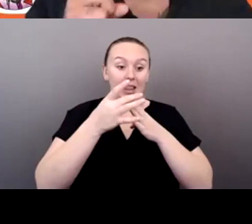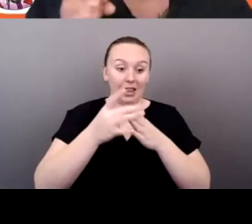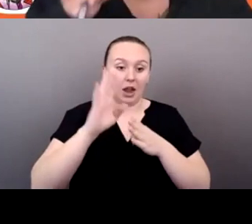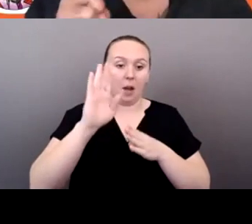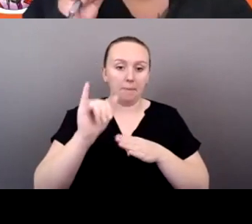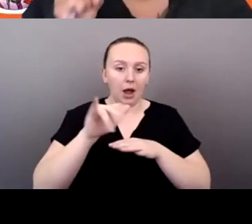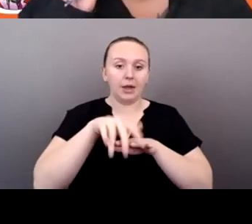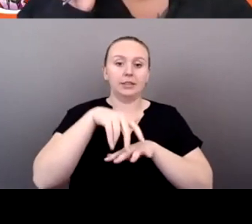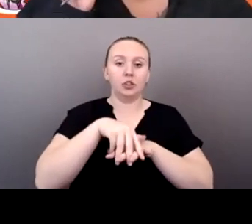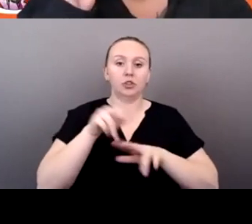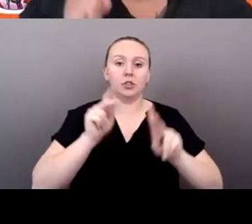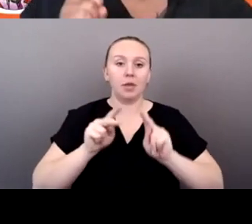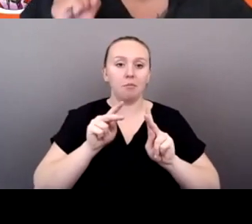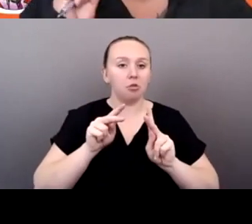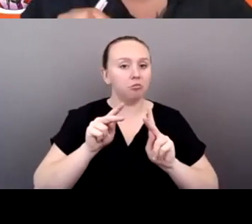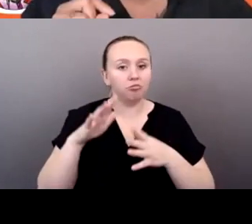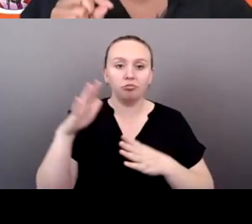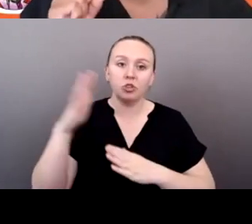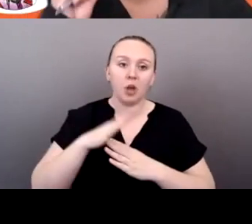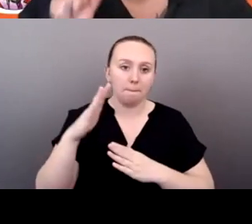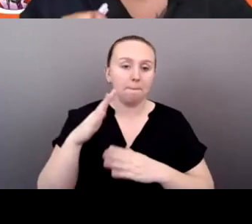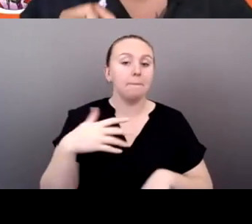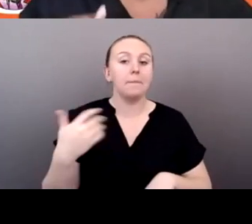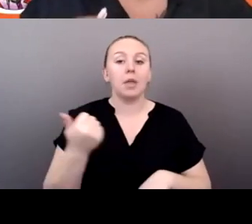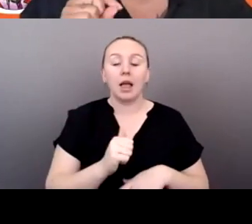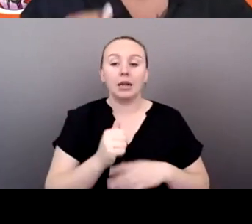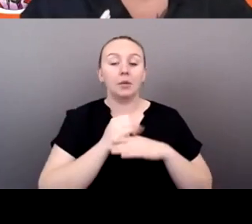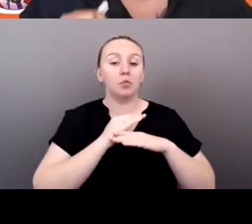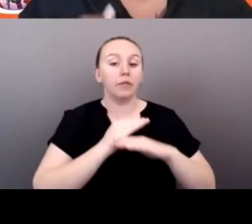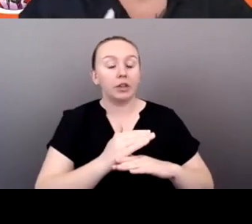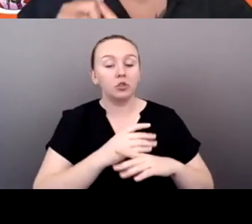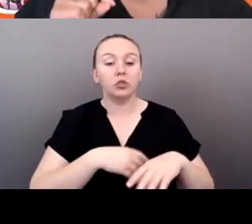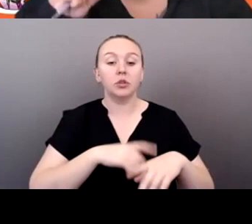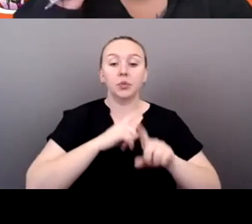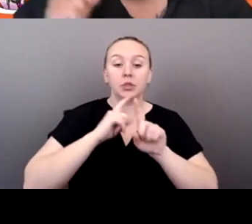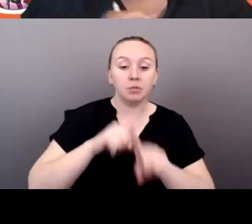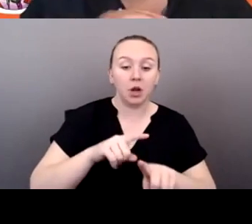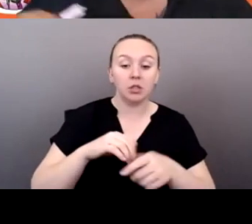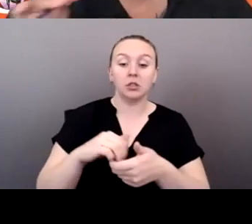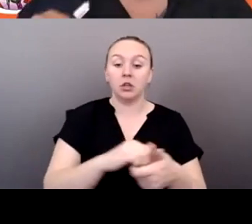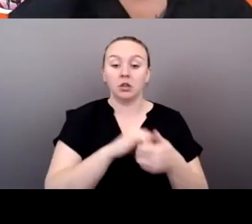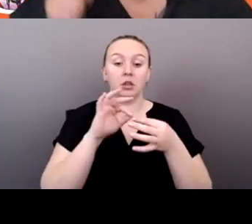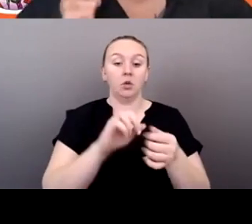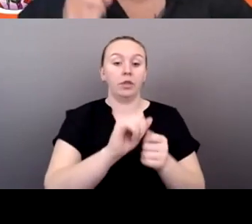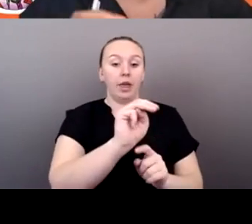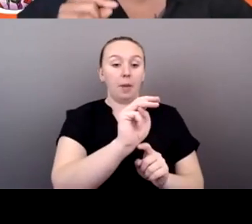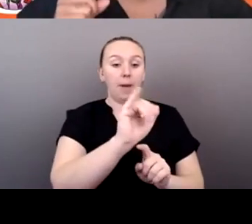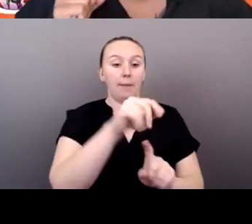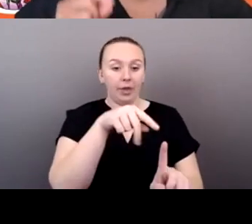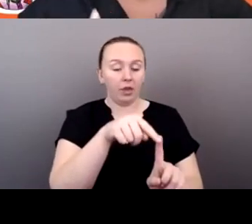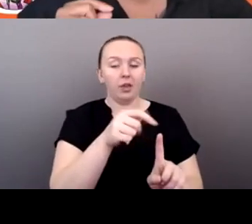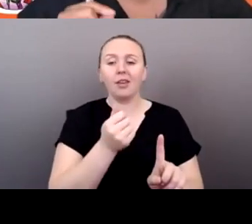Absolutely. Any prevention and response or collaboration around MMIP in any capacity absolutely